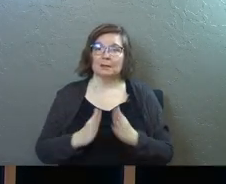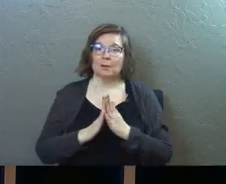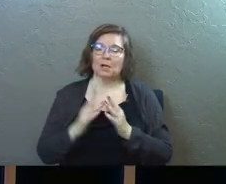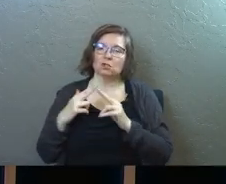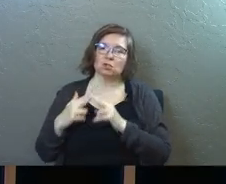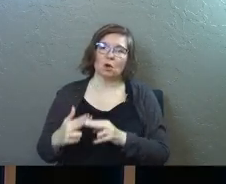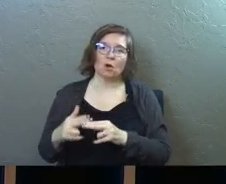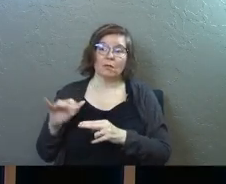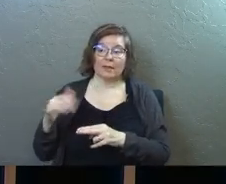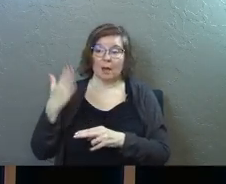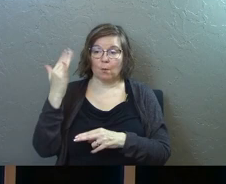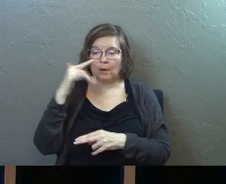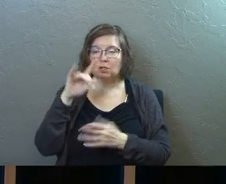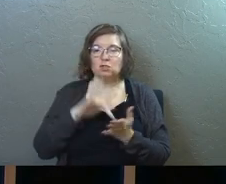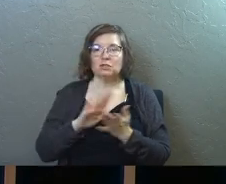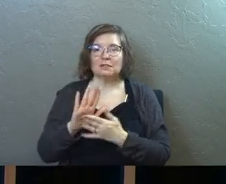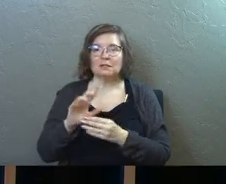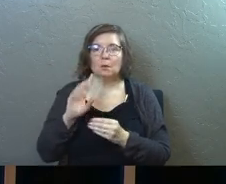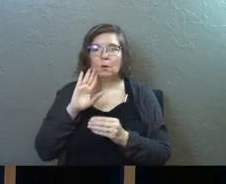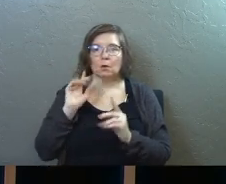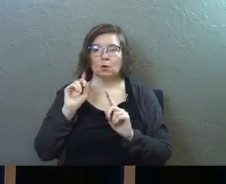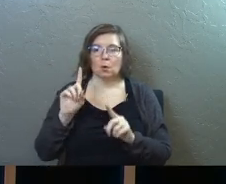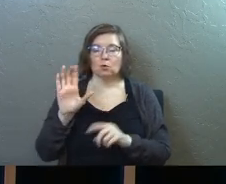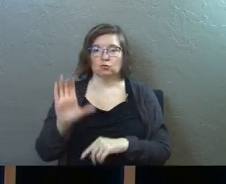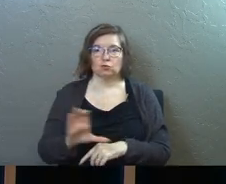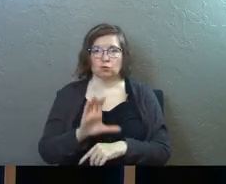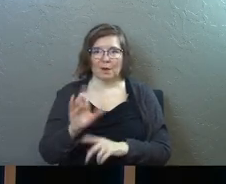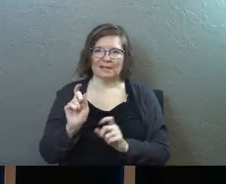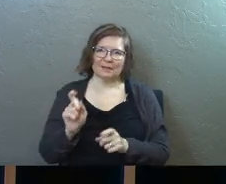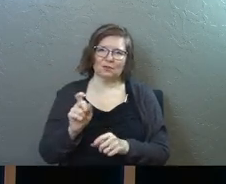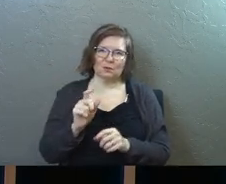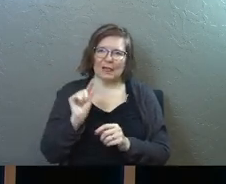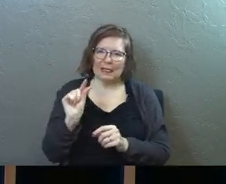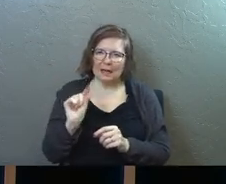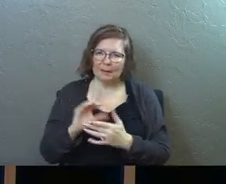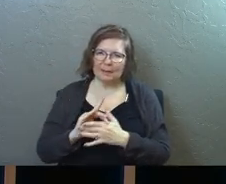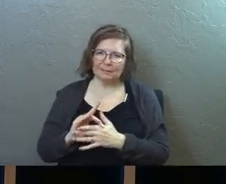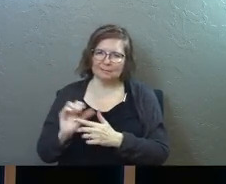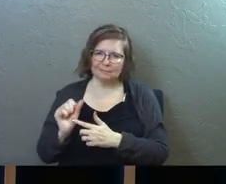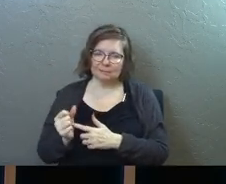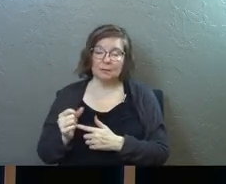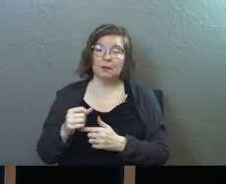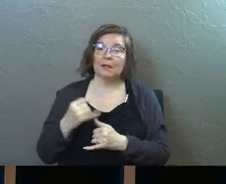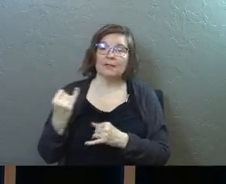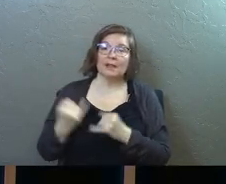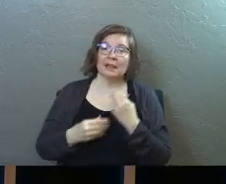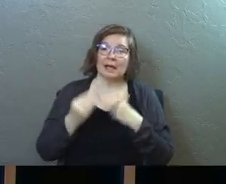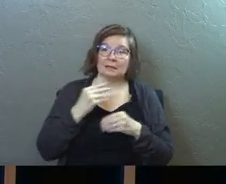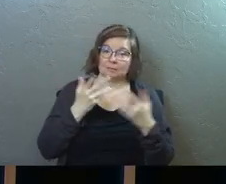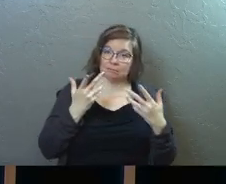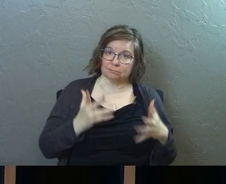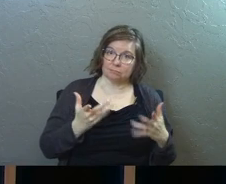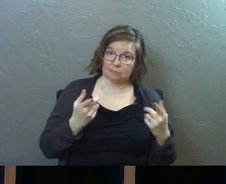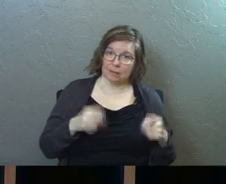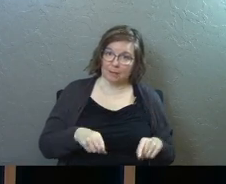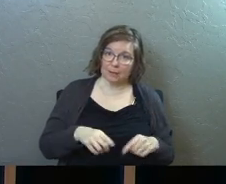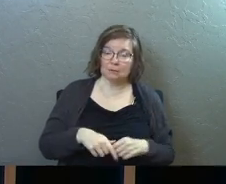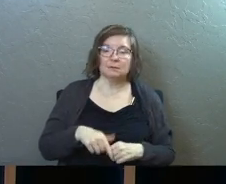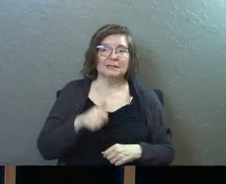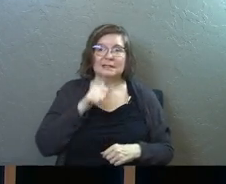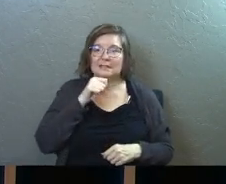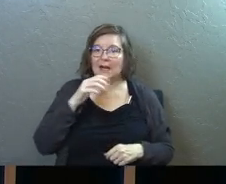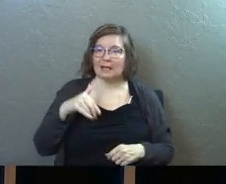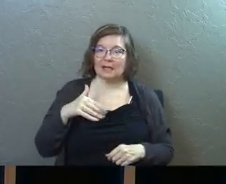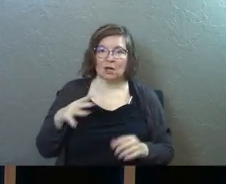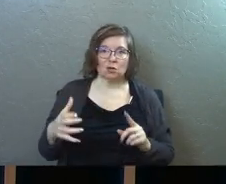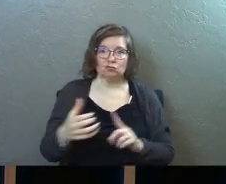it's called that because Jesus is about to go to the cross and just give you a tiny bit of context for it. The last supper has already happened. He's